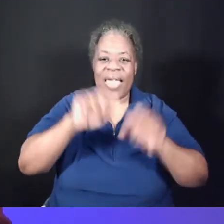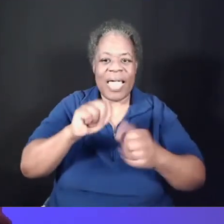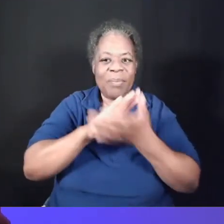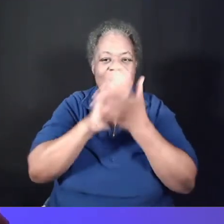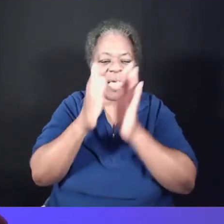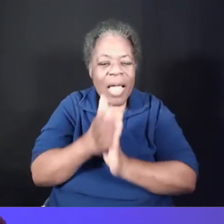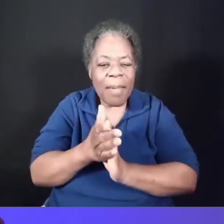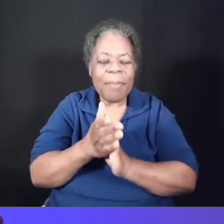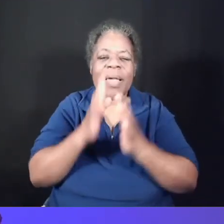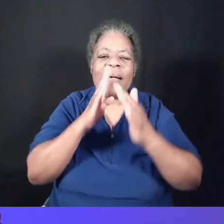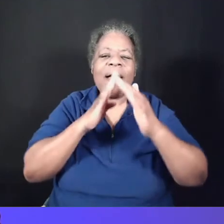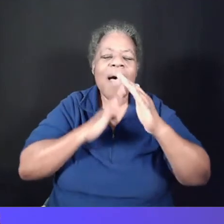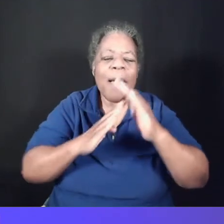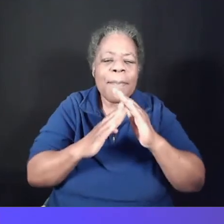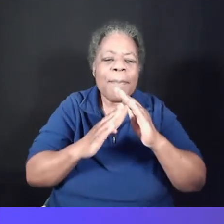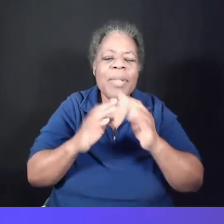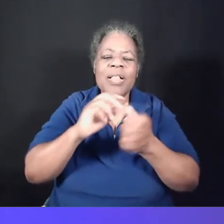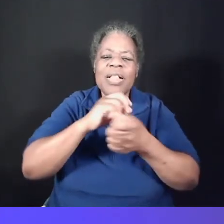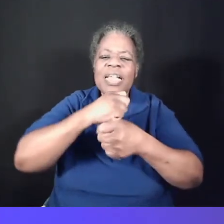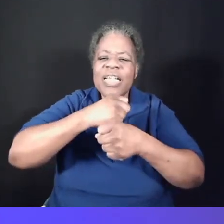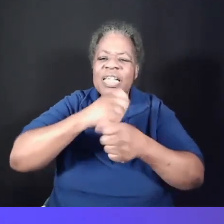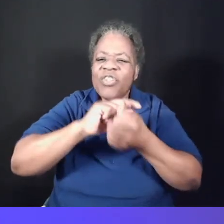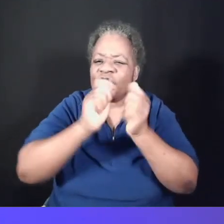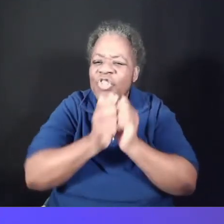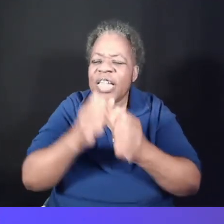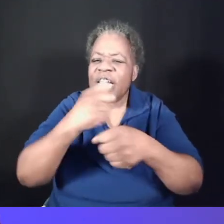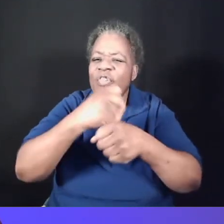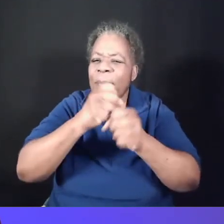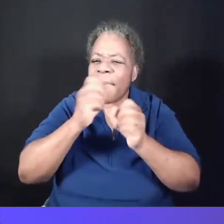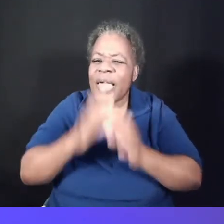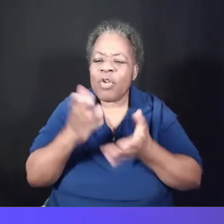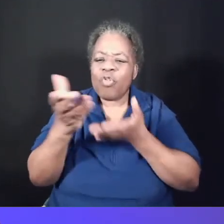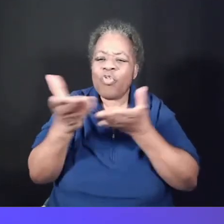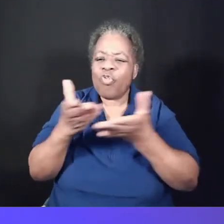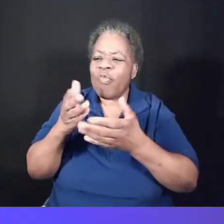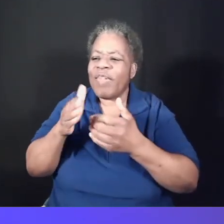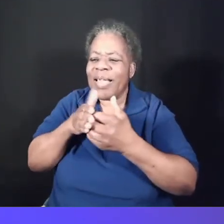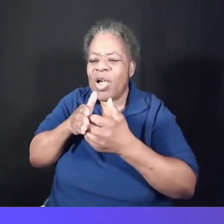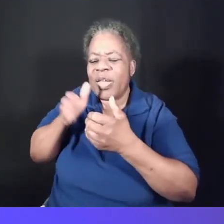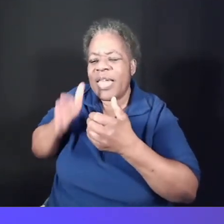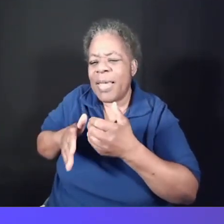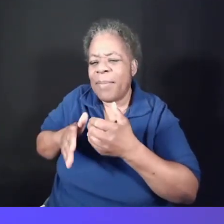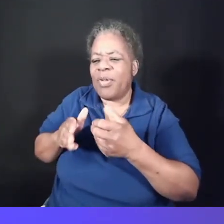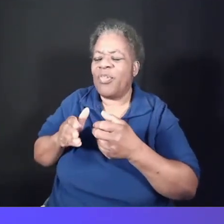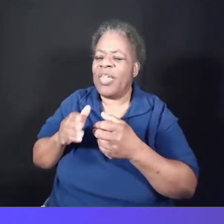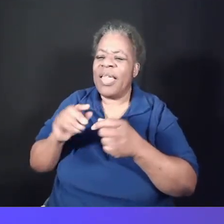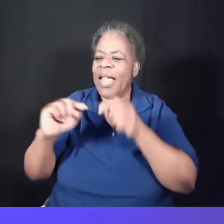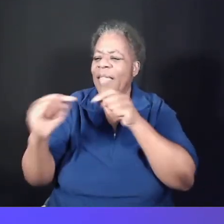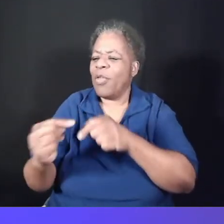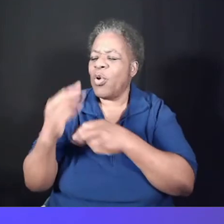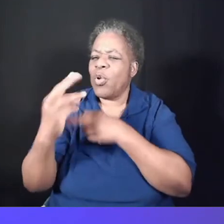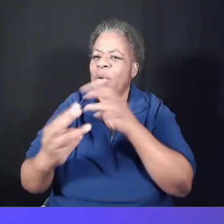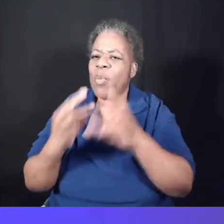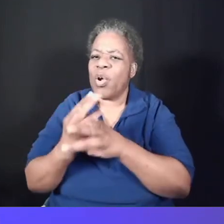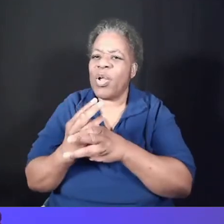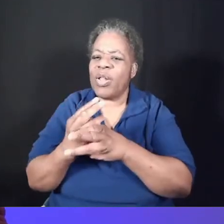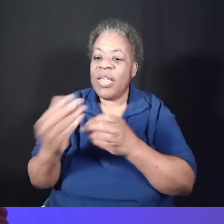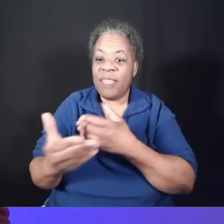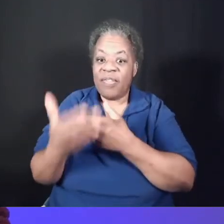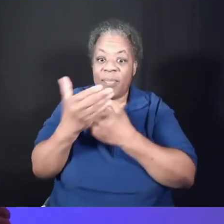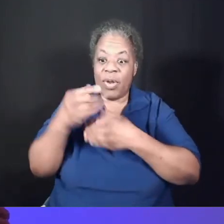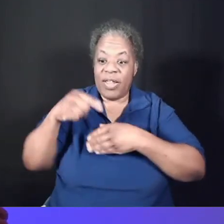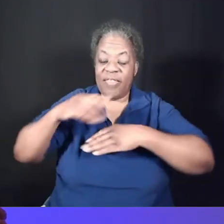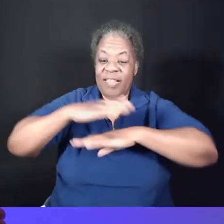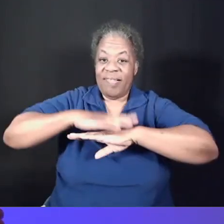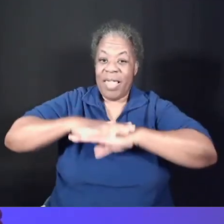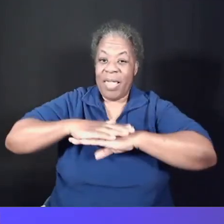serving our neighbors and our hurting world. Well this morning at this table we remember the gift of